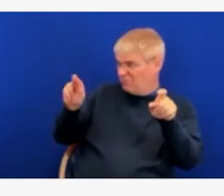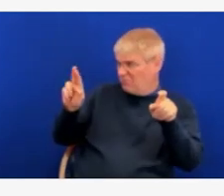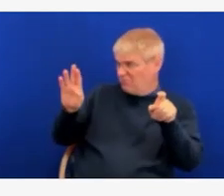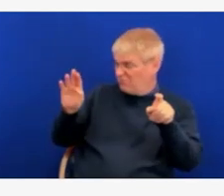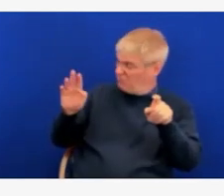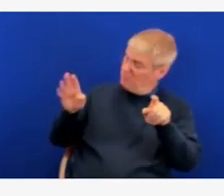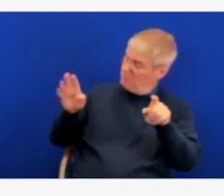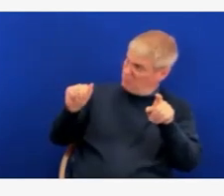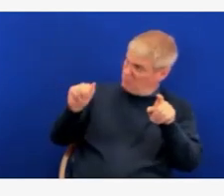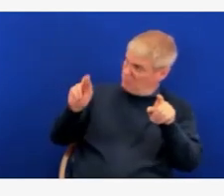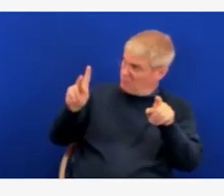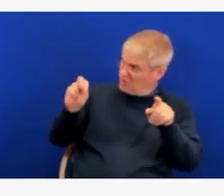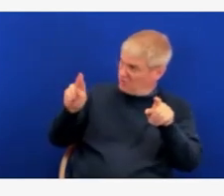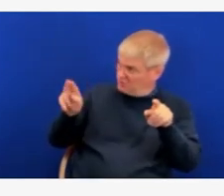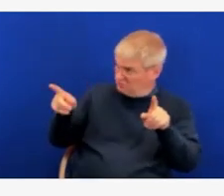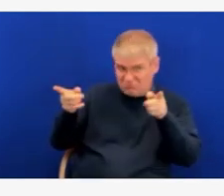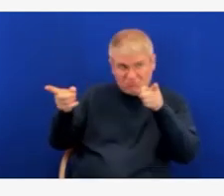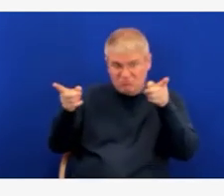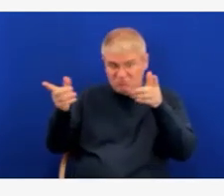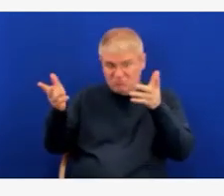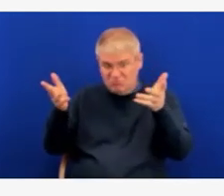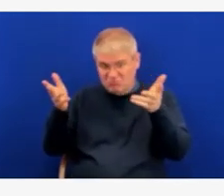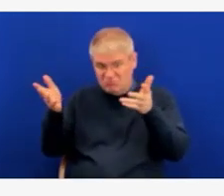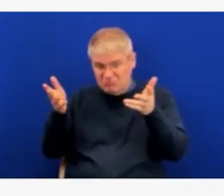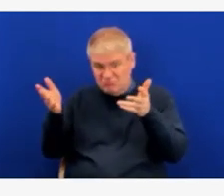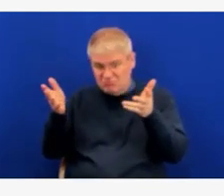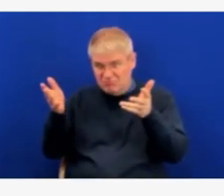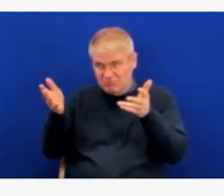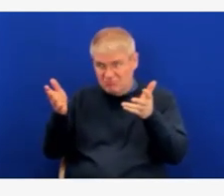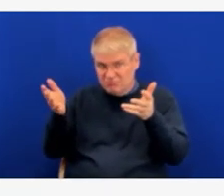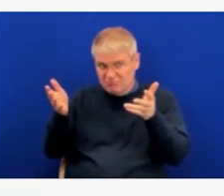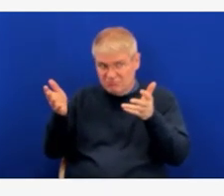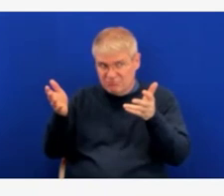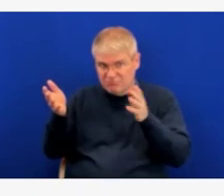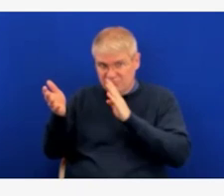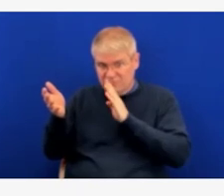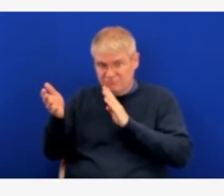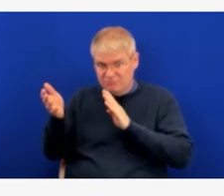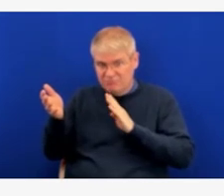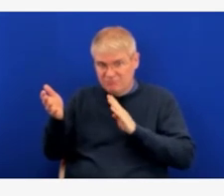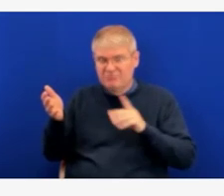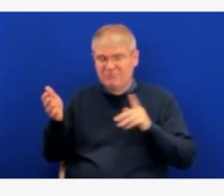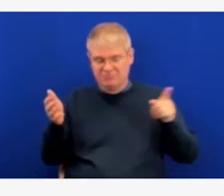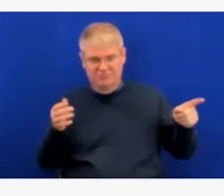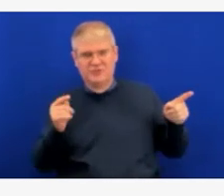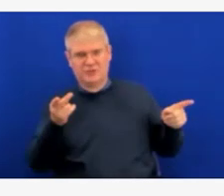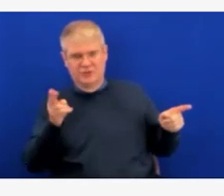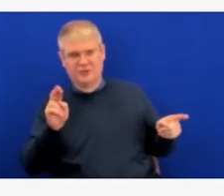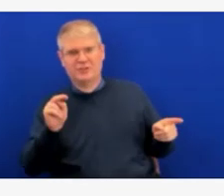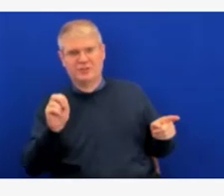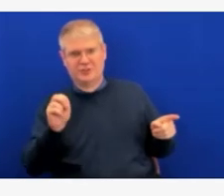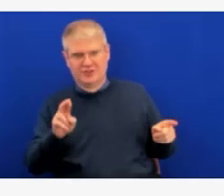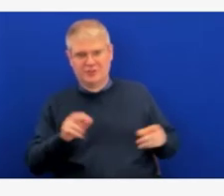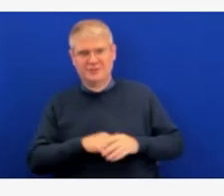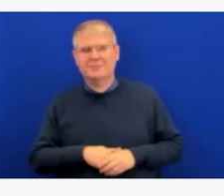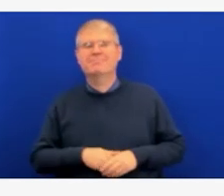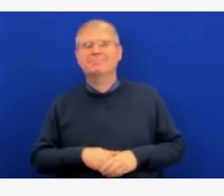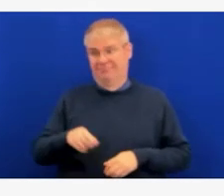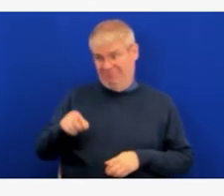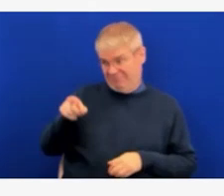I'm grabbing the right people to respond. Yeah, thanks, Elke. Hyatt, I guess your question about